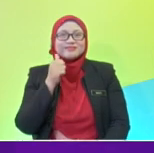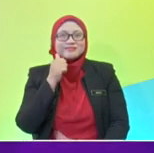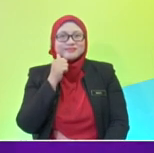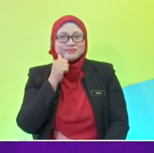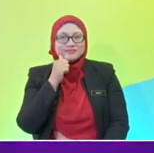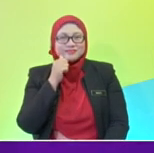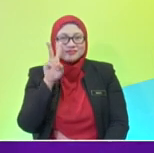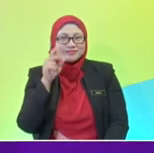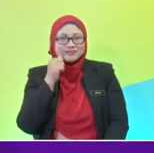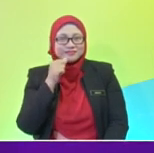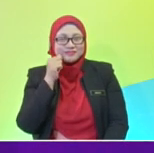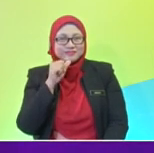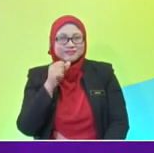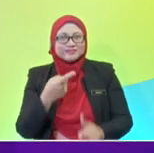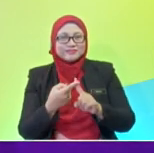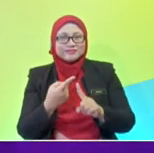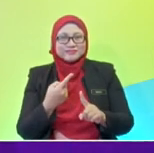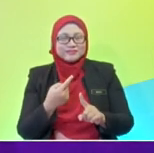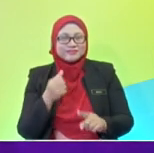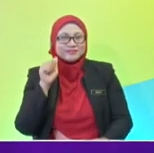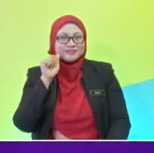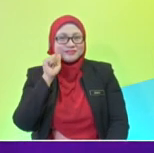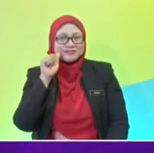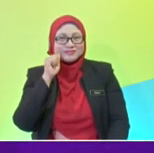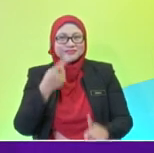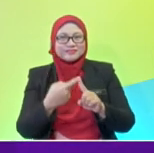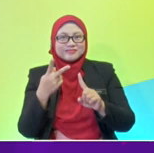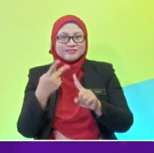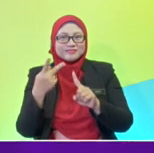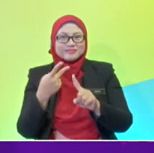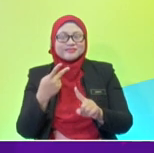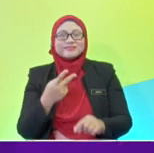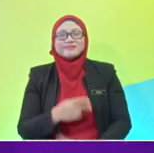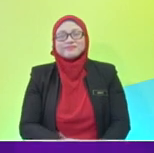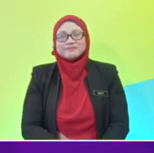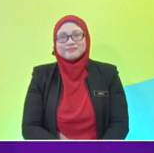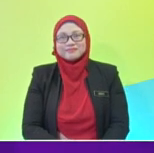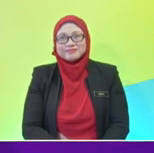have Alicia Humairah from SK Convent Bukit Mertajam. Hello. Hi, Alicia.